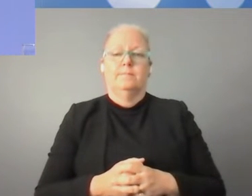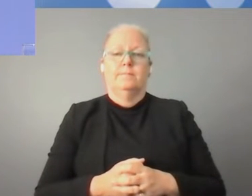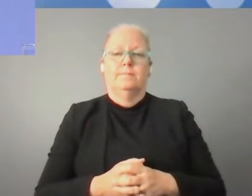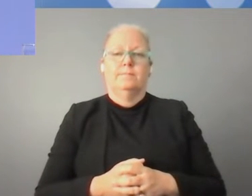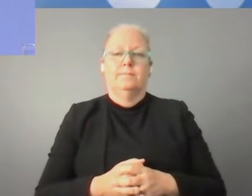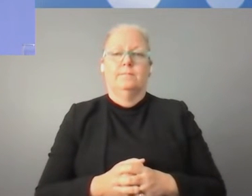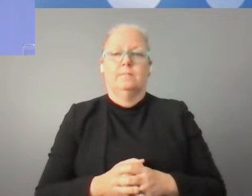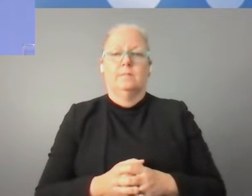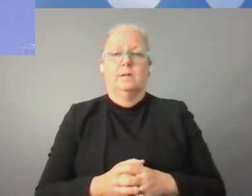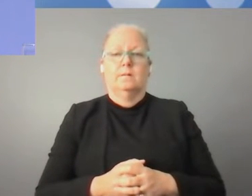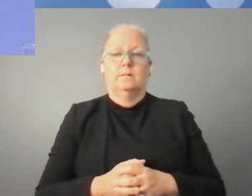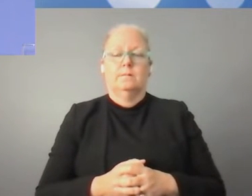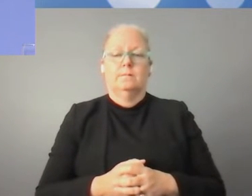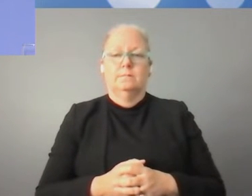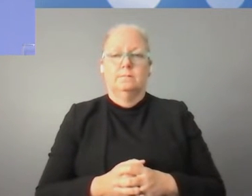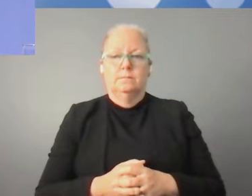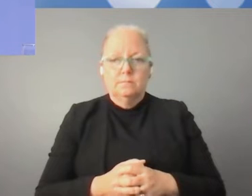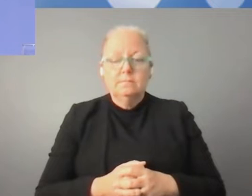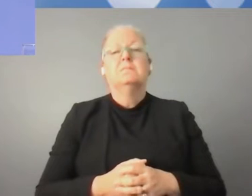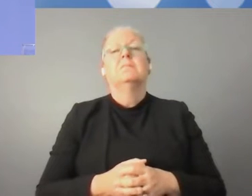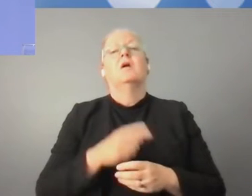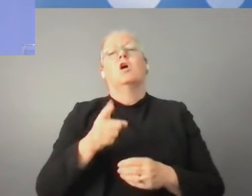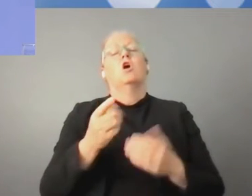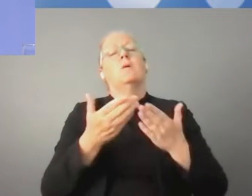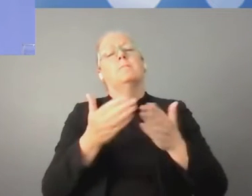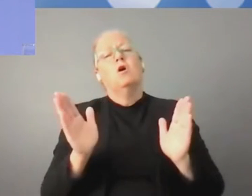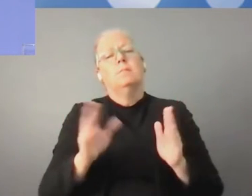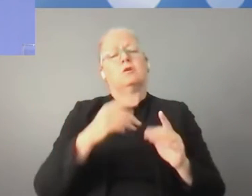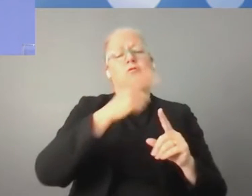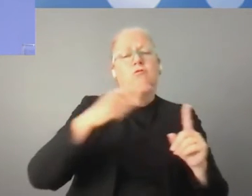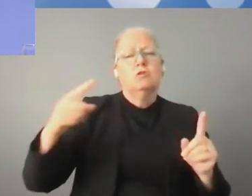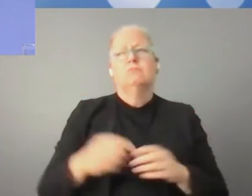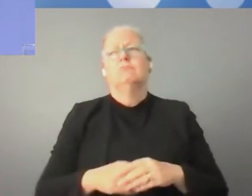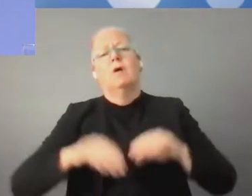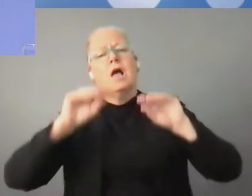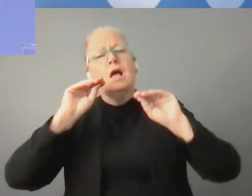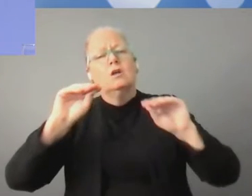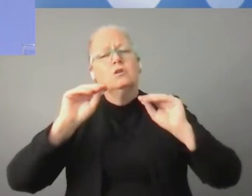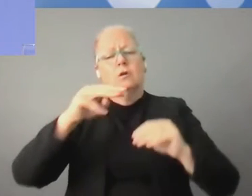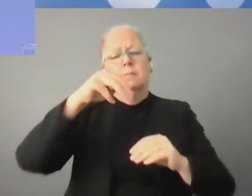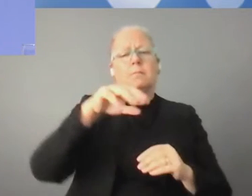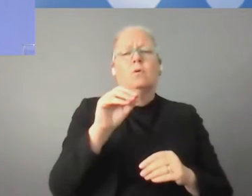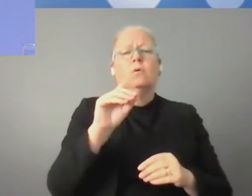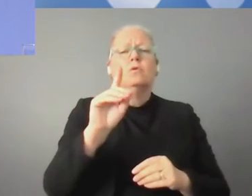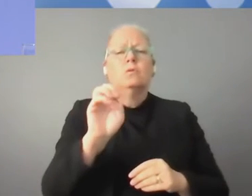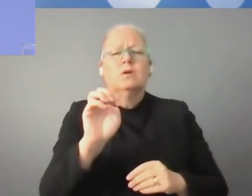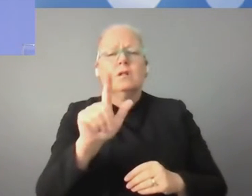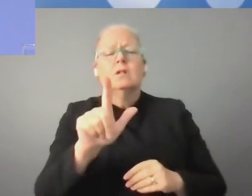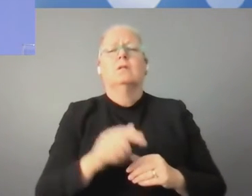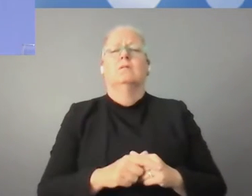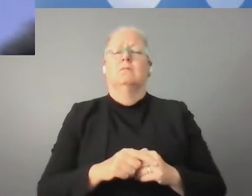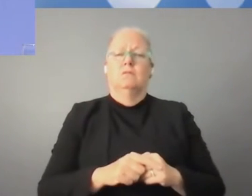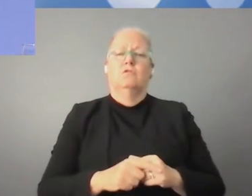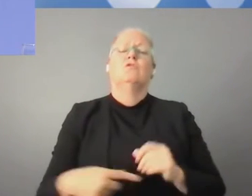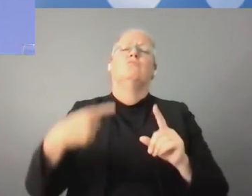Public data, education models and artificial intelligence.